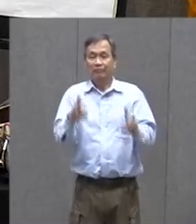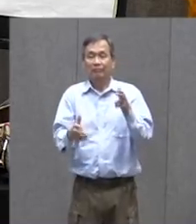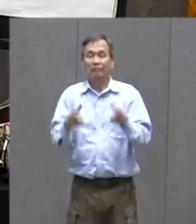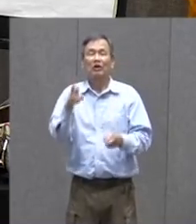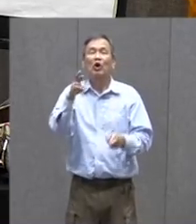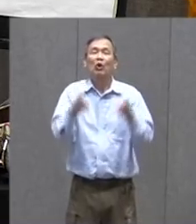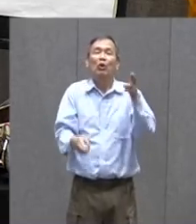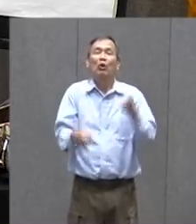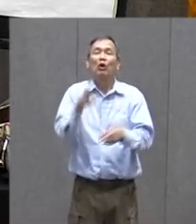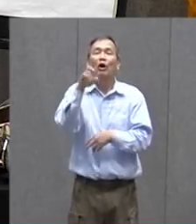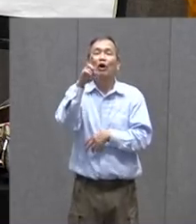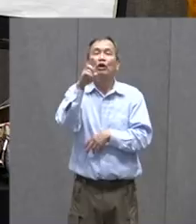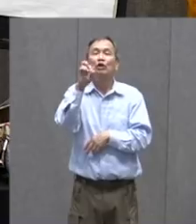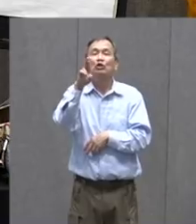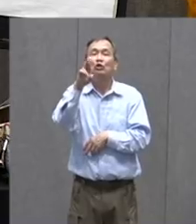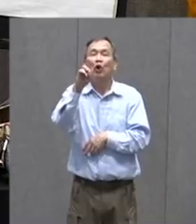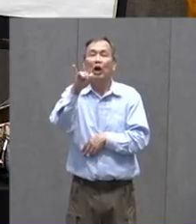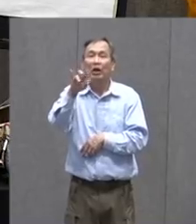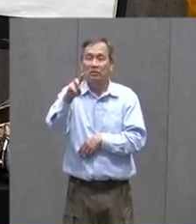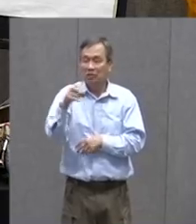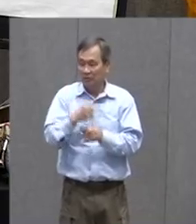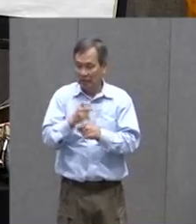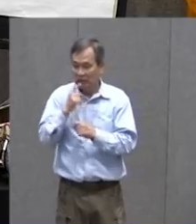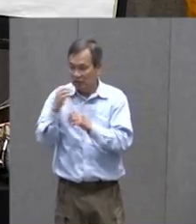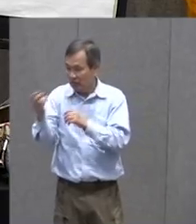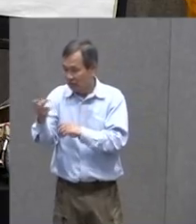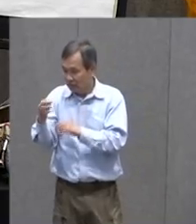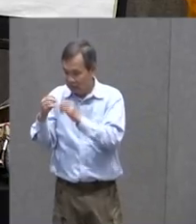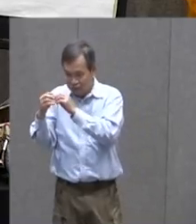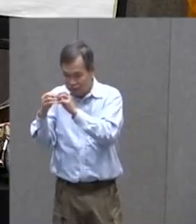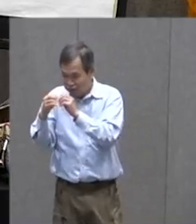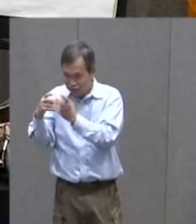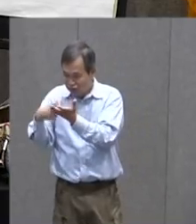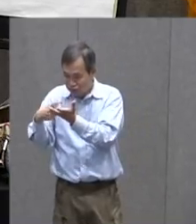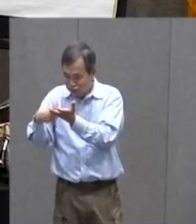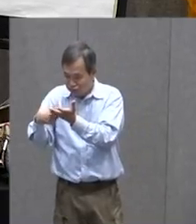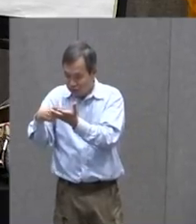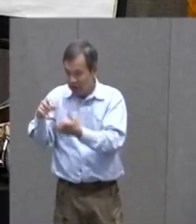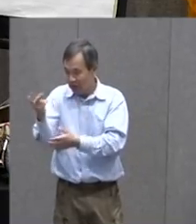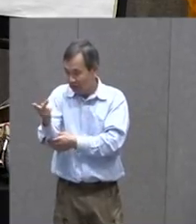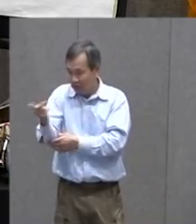Want To Make Sure That I Have All Of That And I Talk About That At The Beginning Of